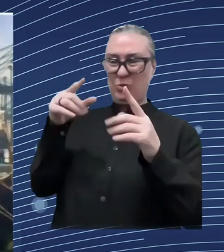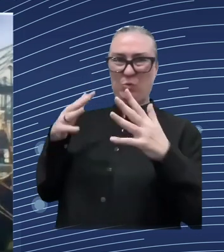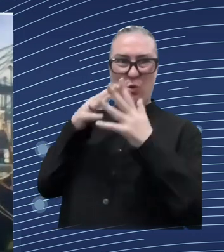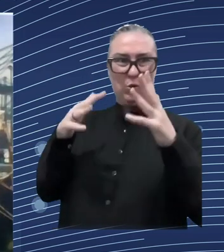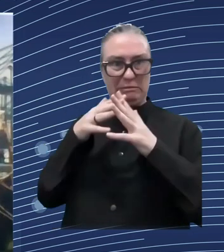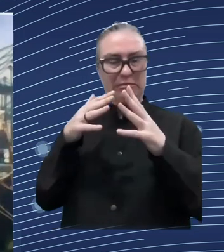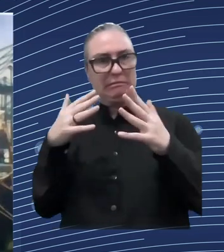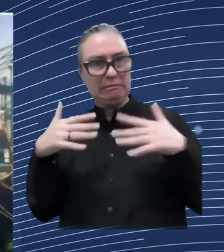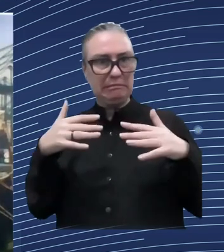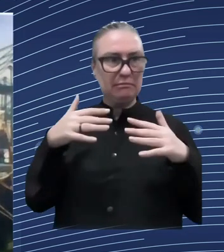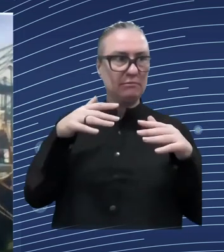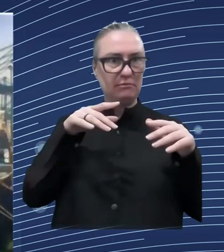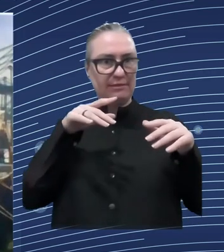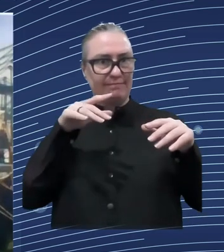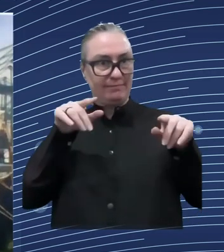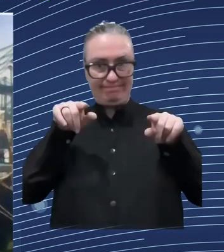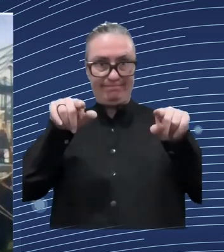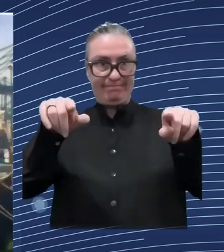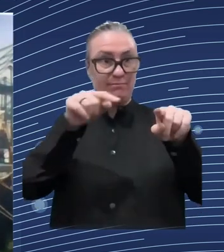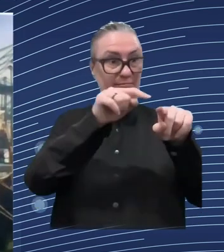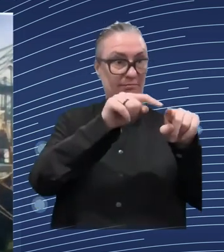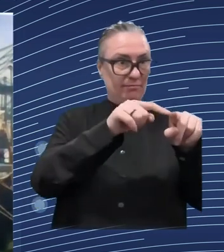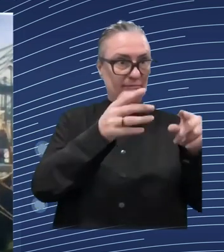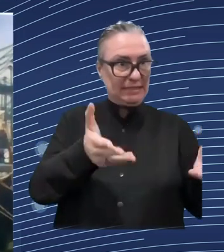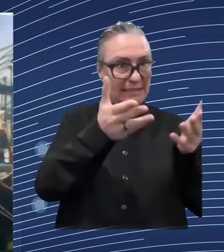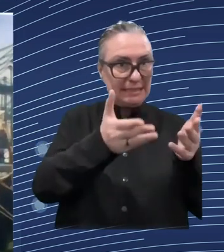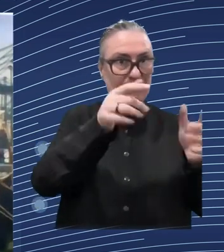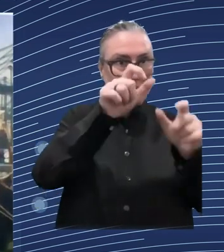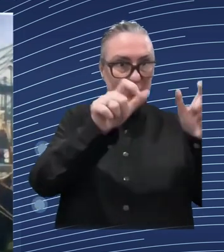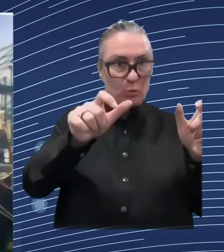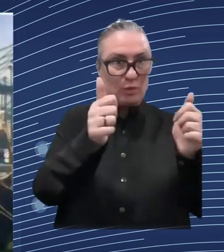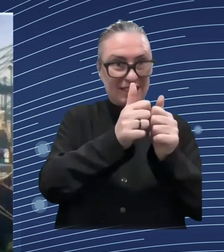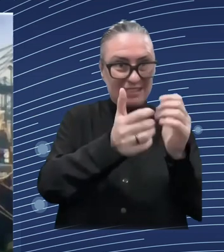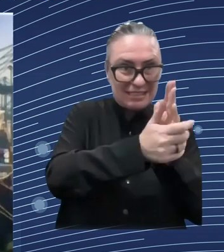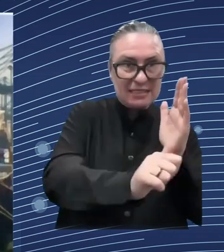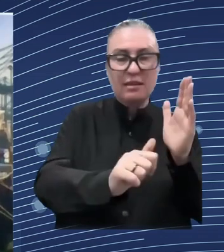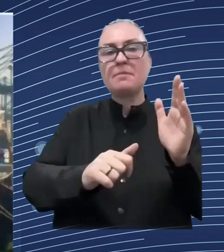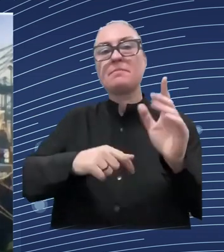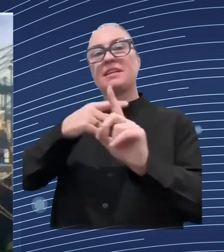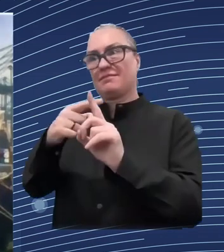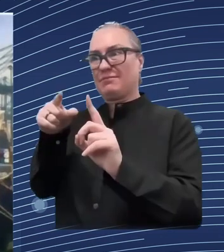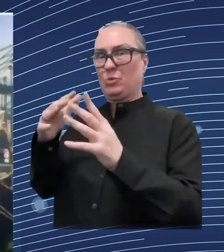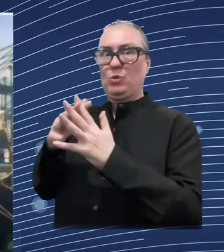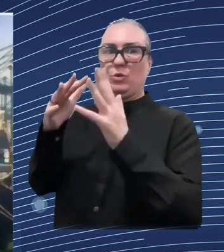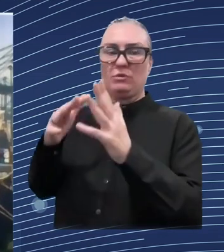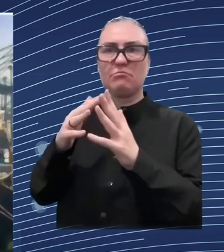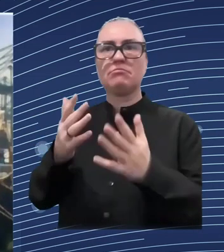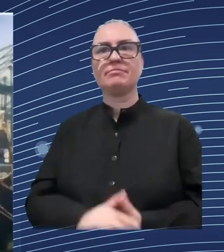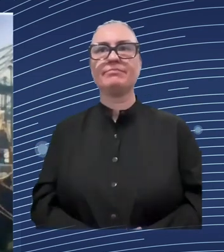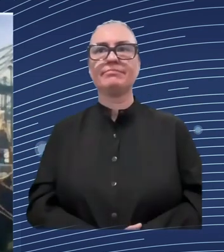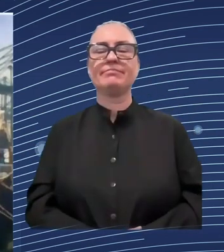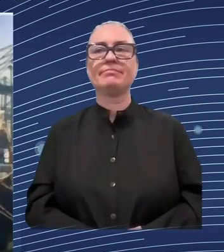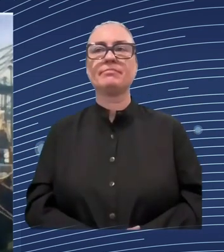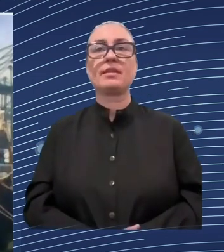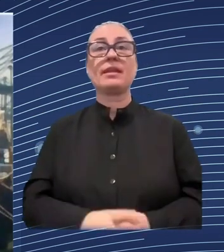where do you see uh ukraine actually performing very well um and where do you think there is further need um to to focus support